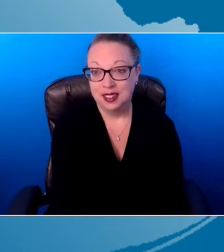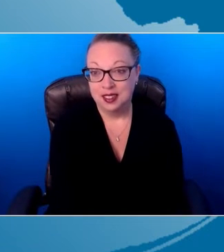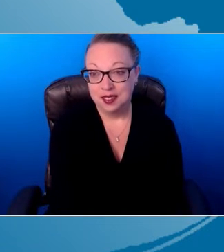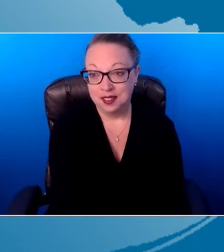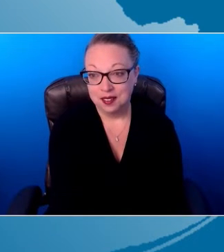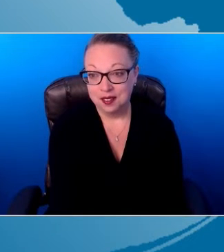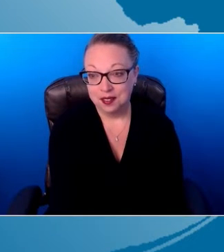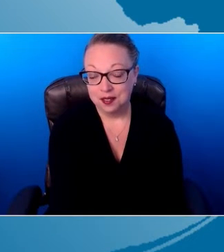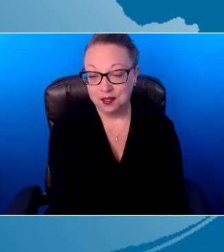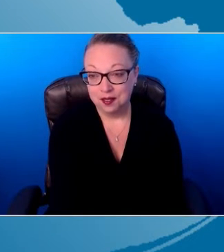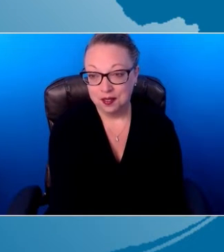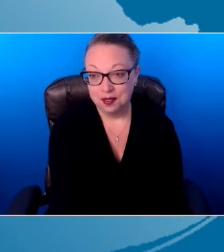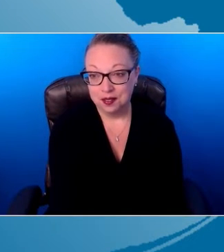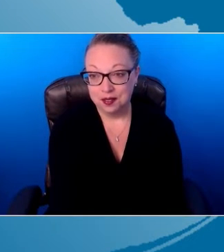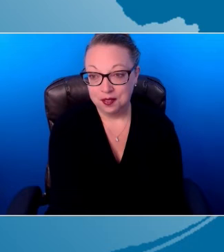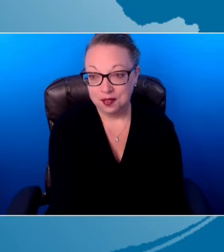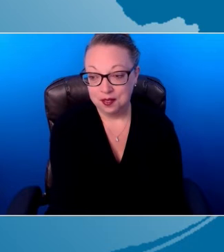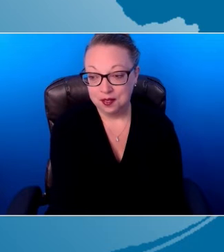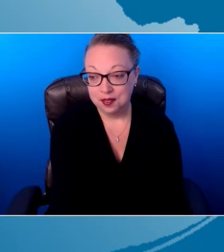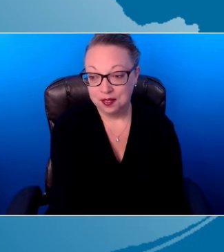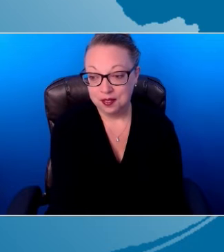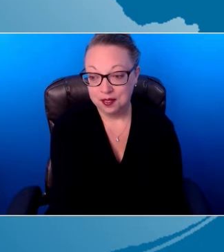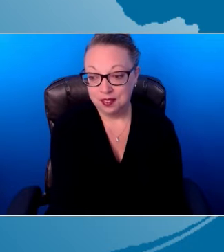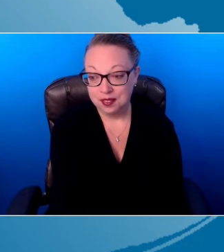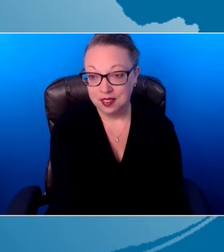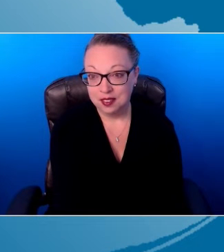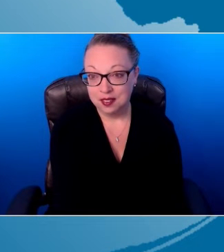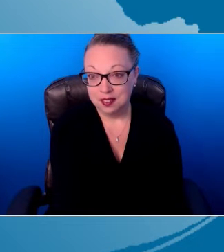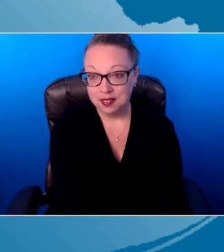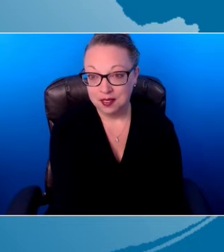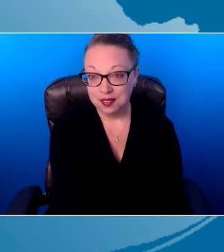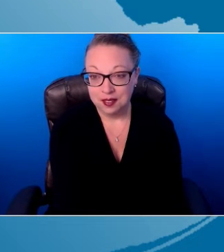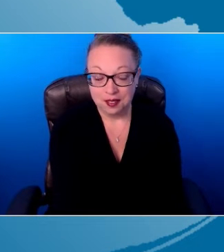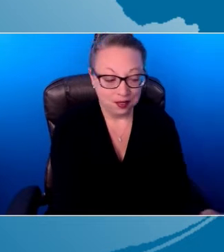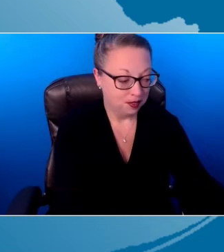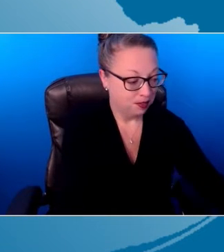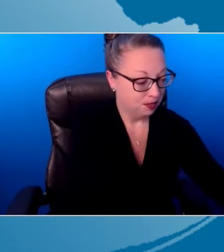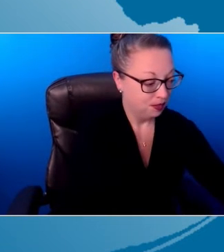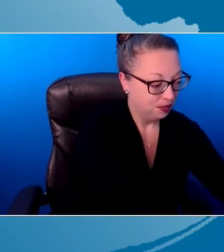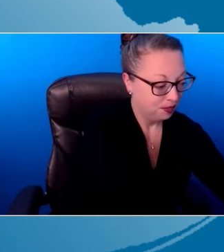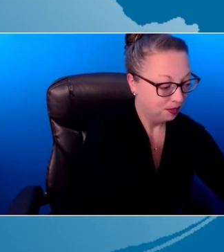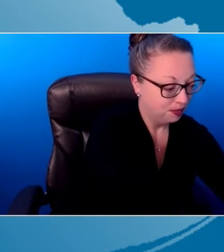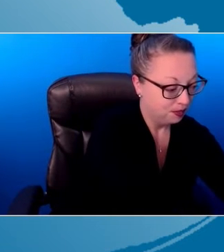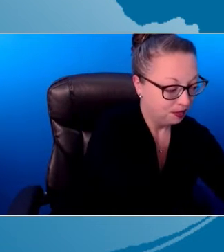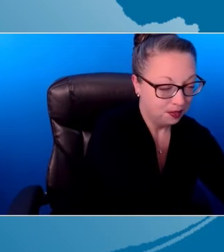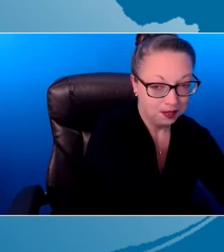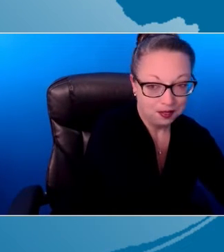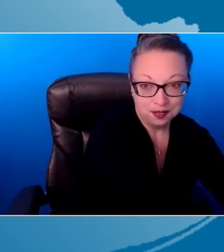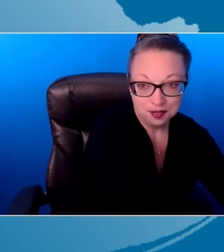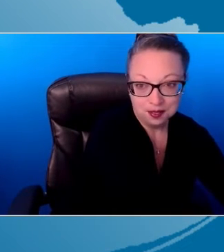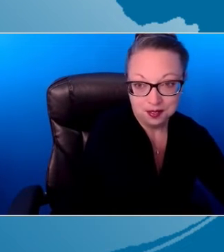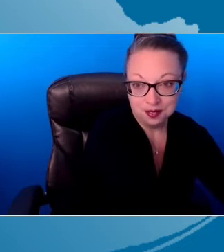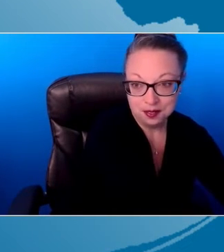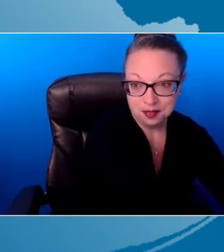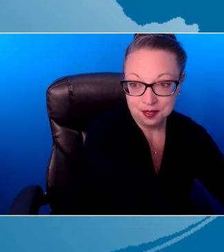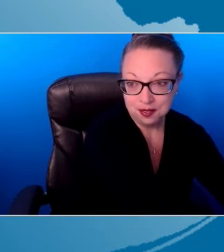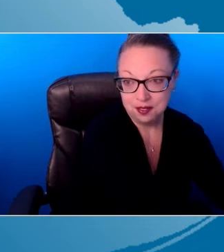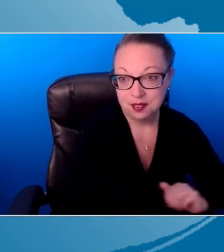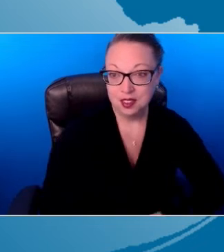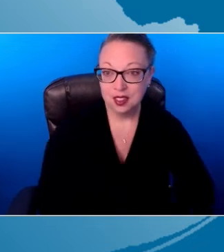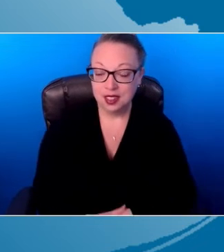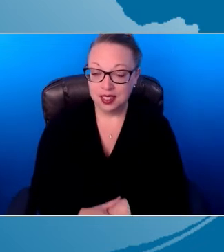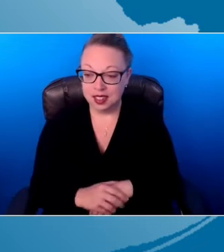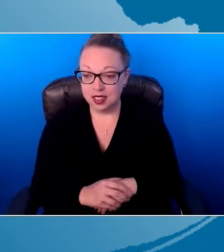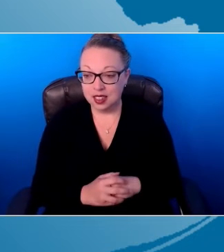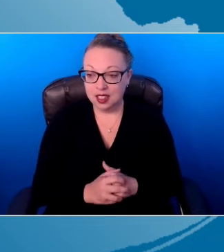morning? So I want to get it into their plan. And that's likely going to be a part of our between visit plan. So observation,